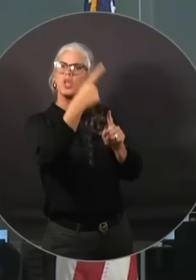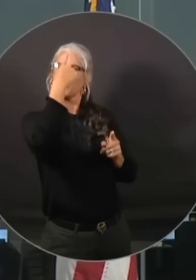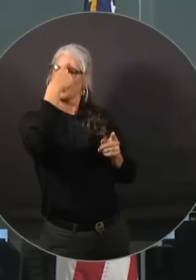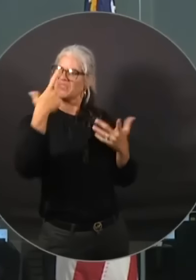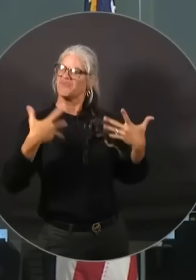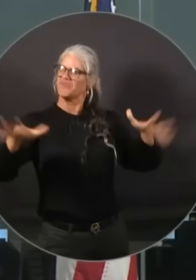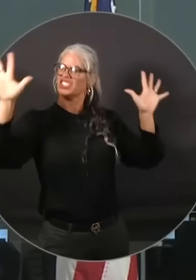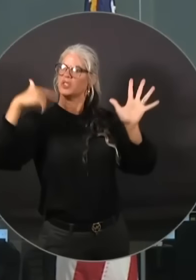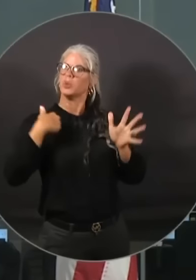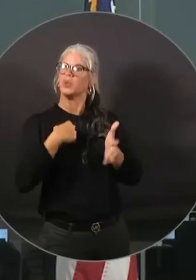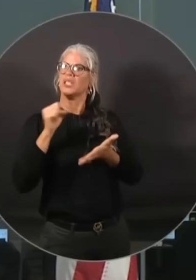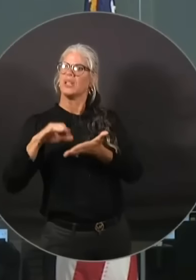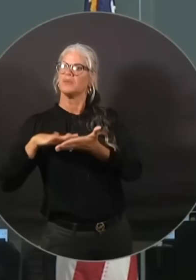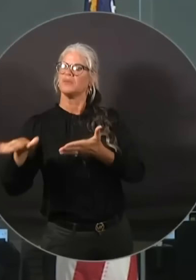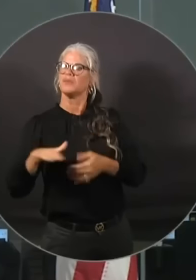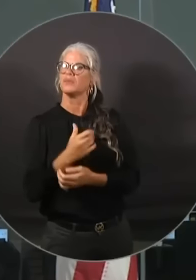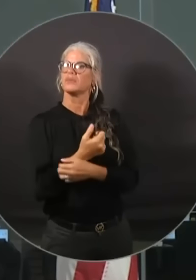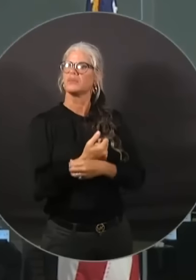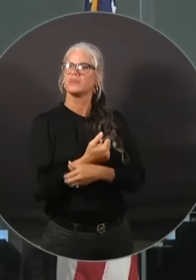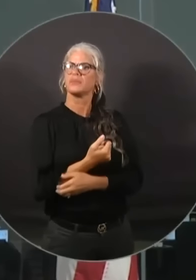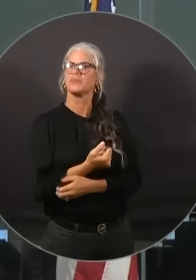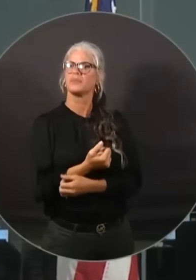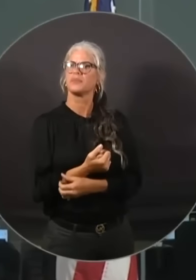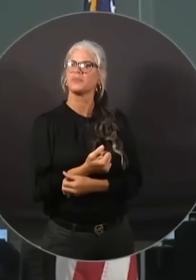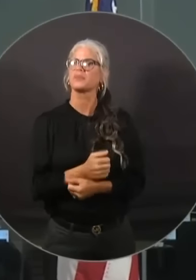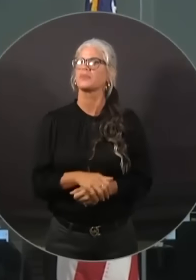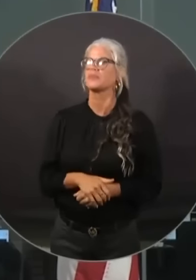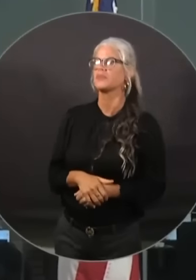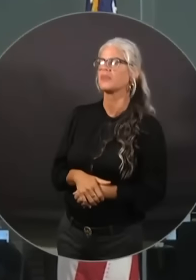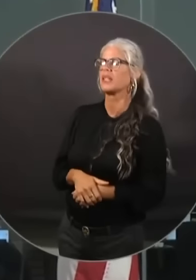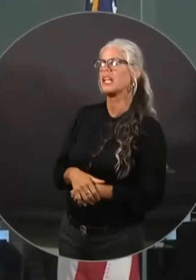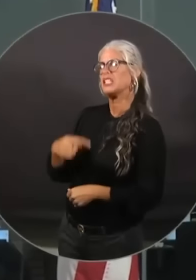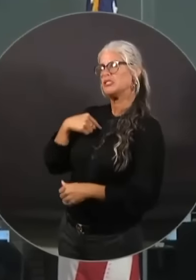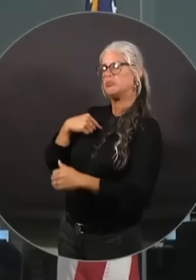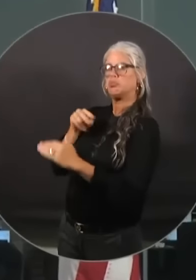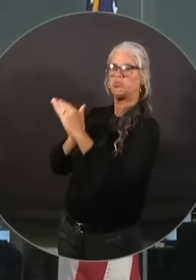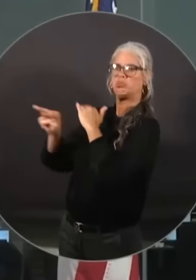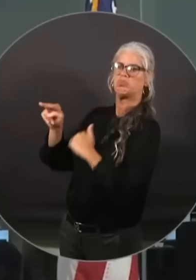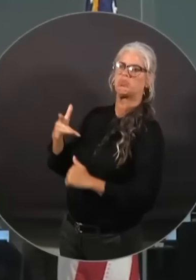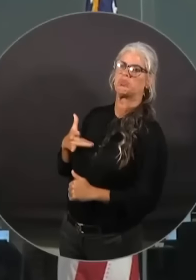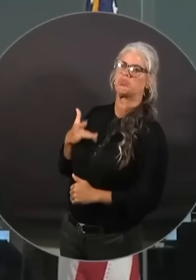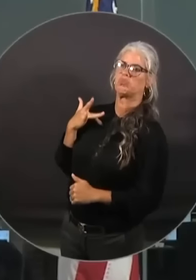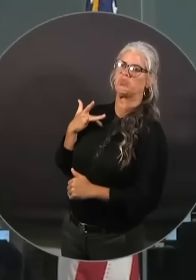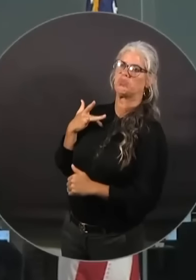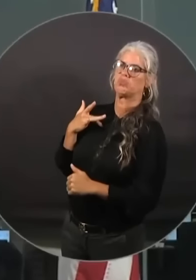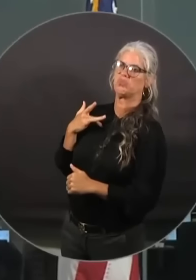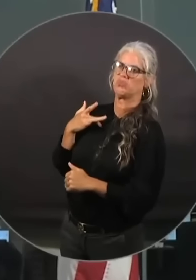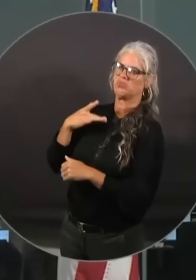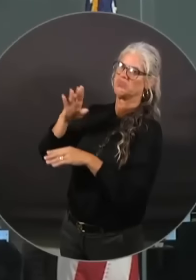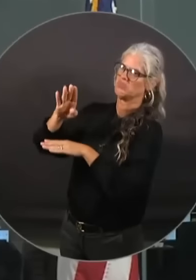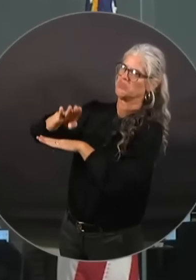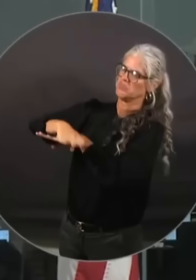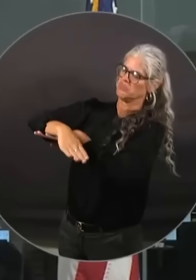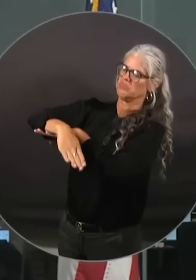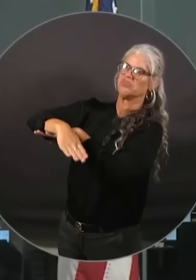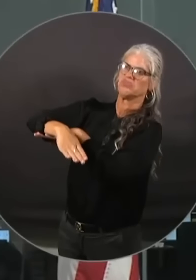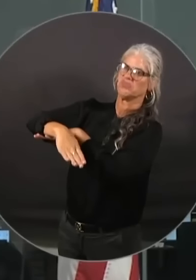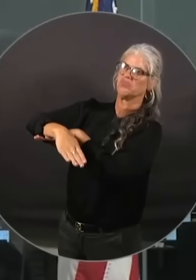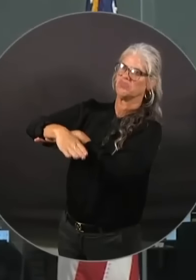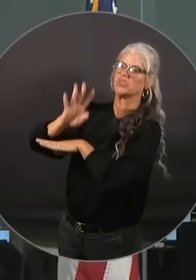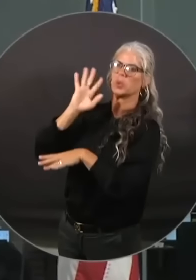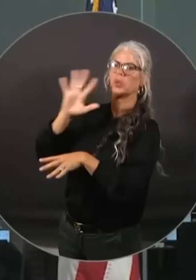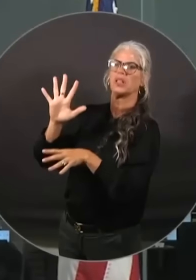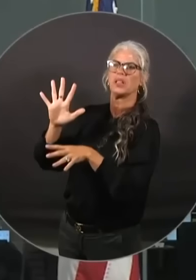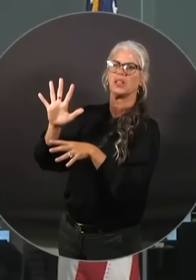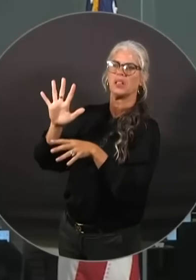so um we we think maybe maybe later today um i don't know if we will fly today